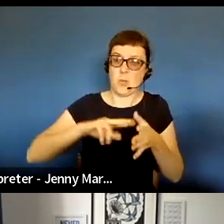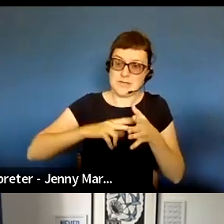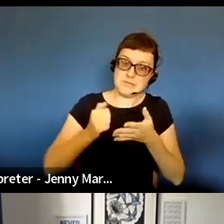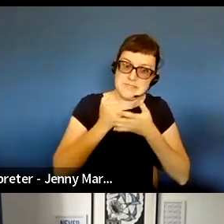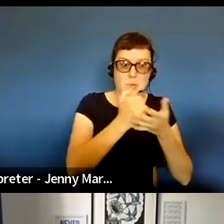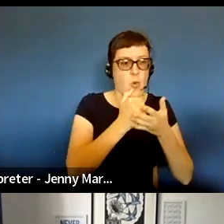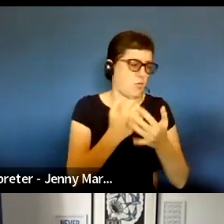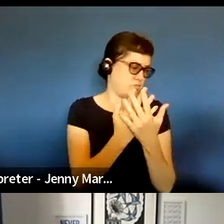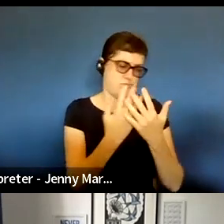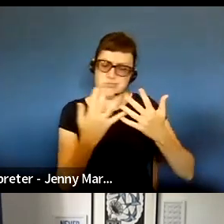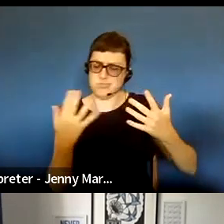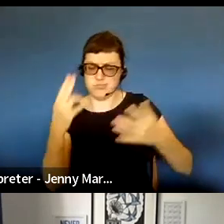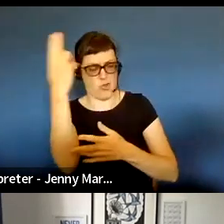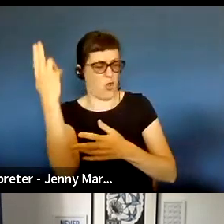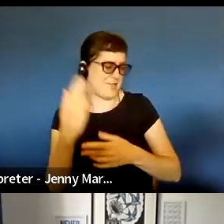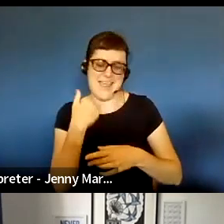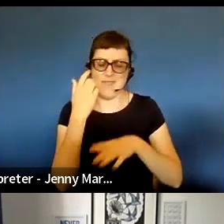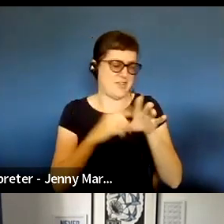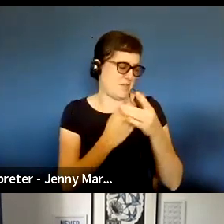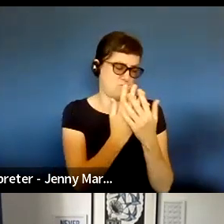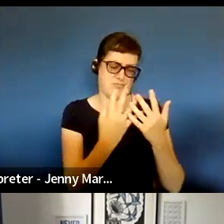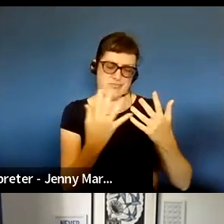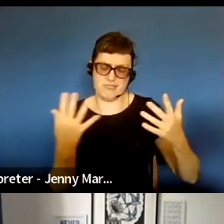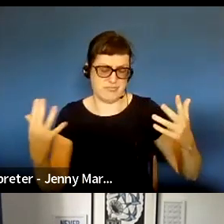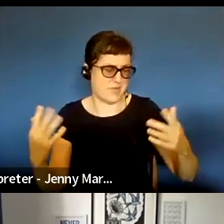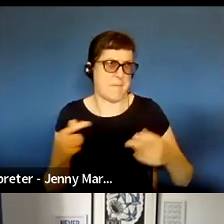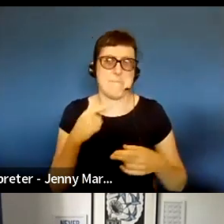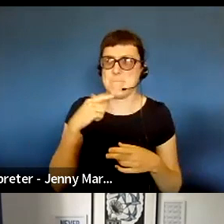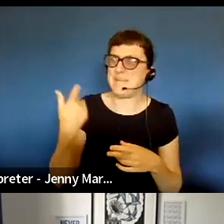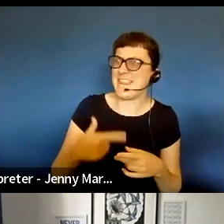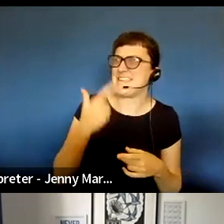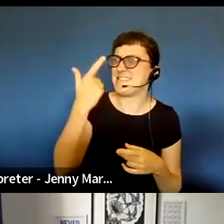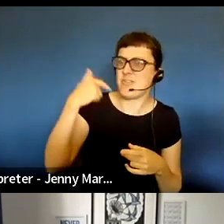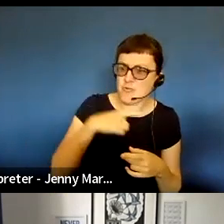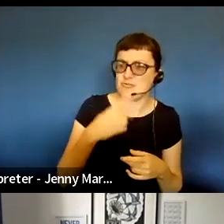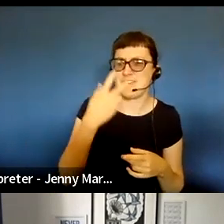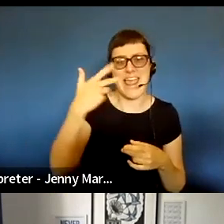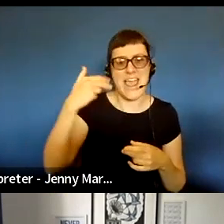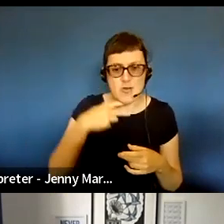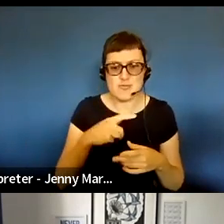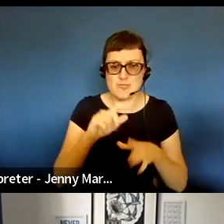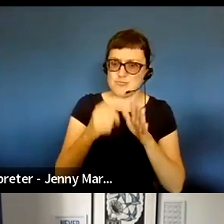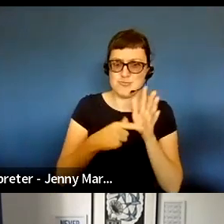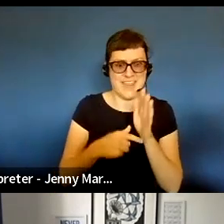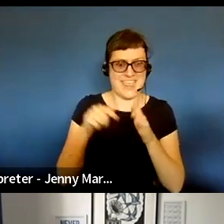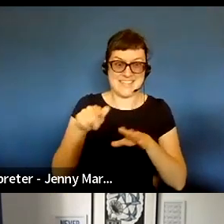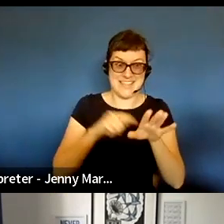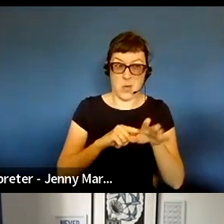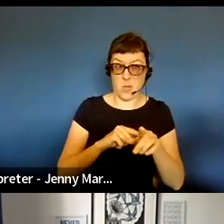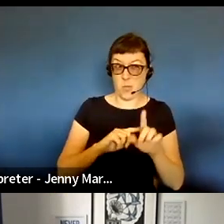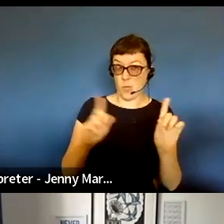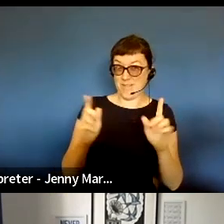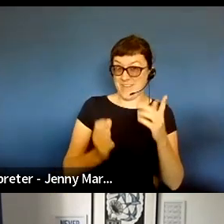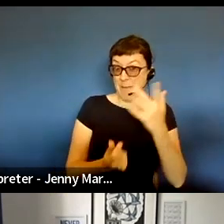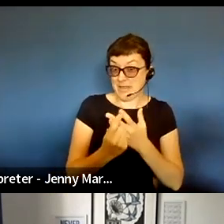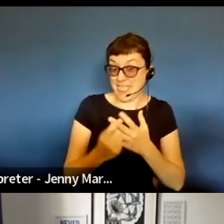you know, 10s of artists and companies a year, and we've supported 700 800 projects this year. And you know what if that work is say